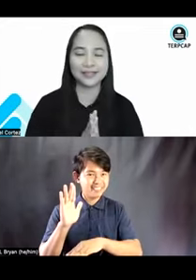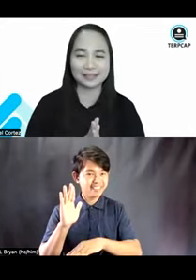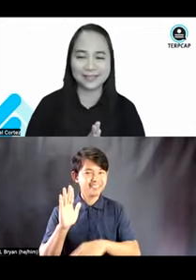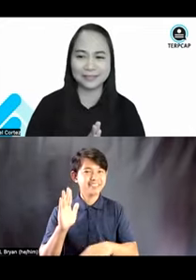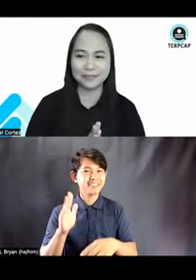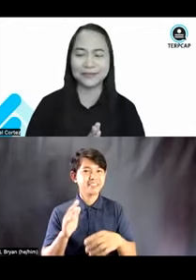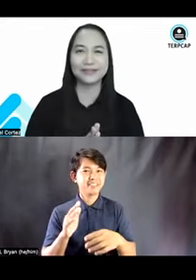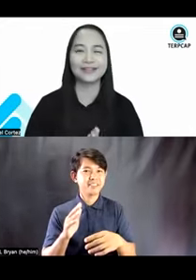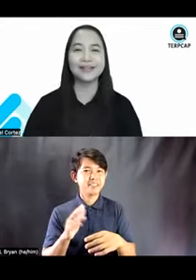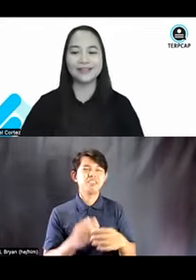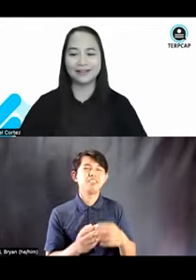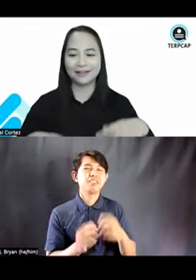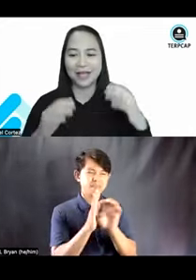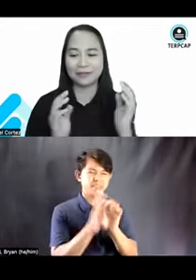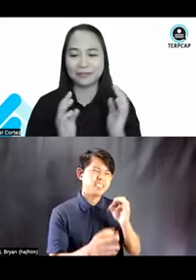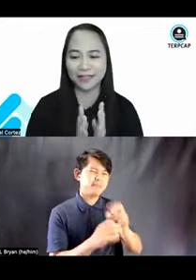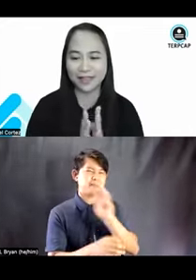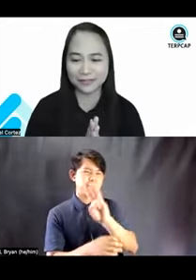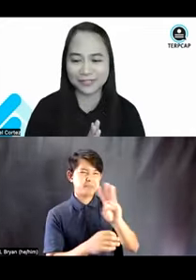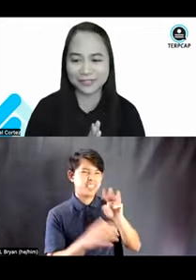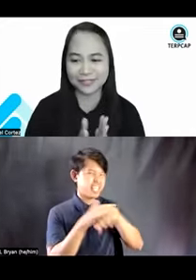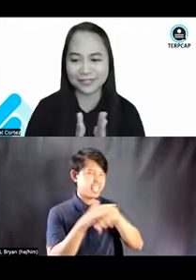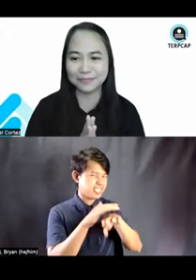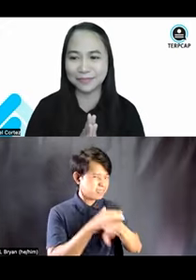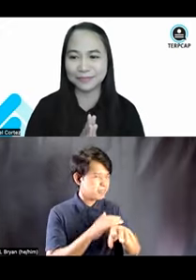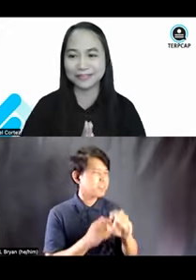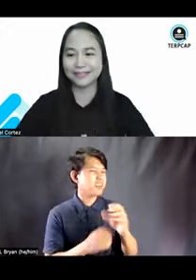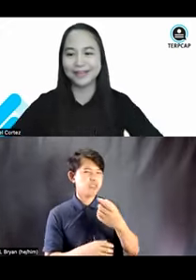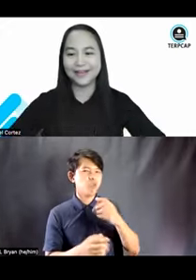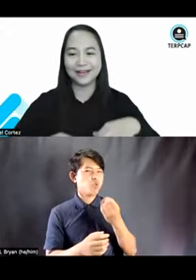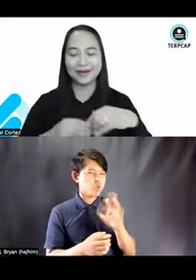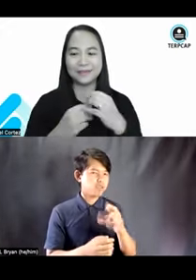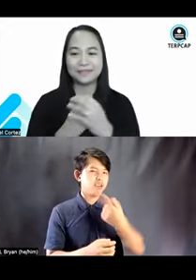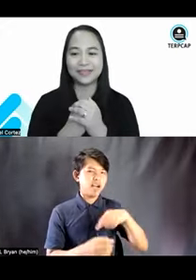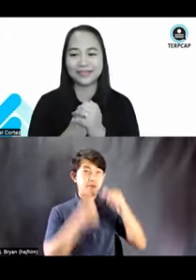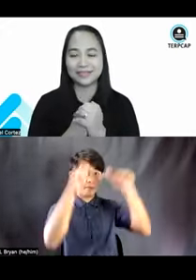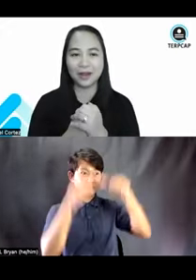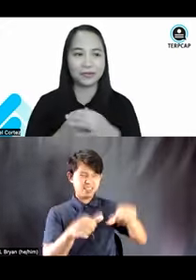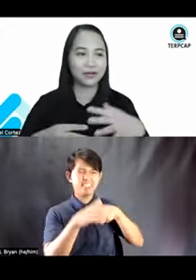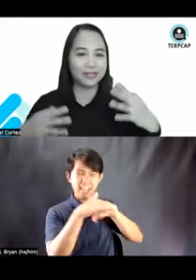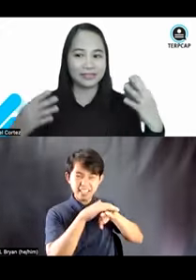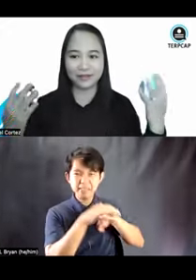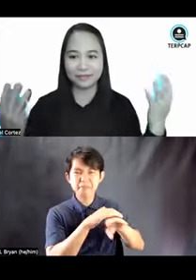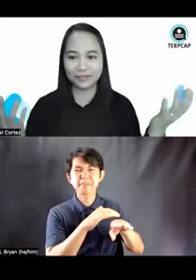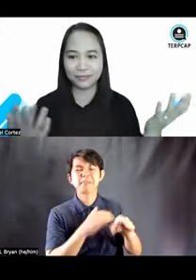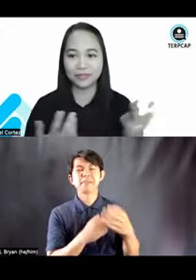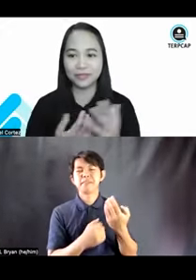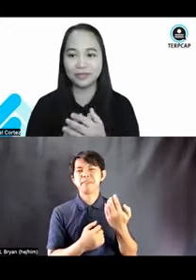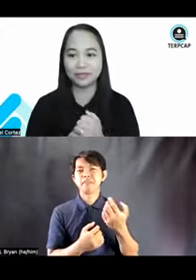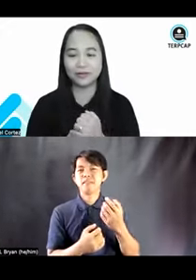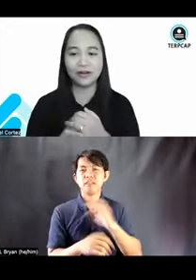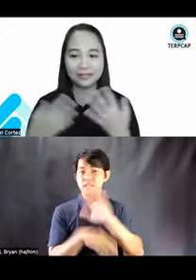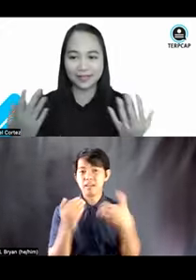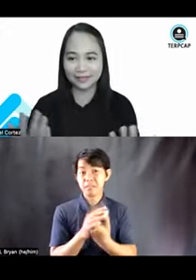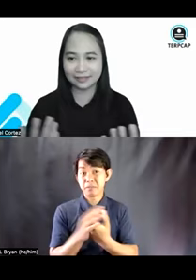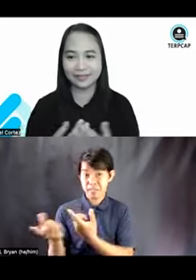our website accessible? Are our flyers accessible? Is our, is everything that we're doing